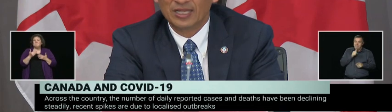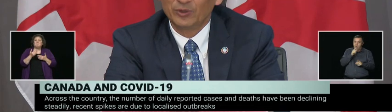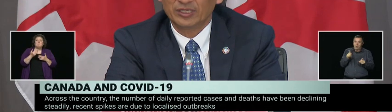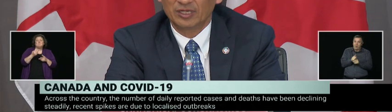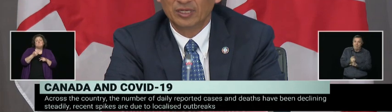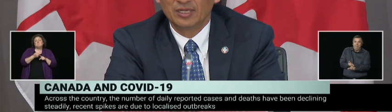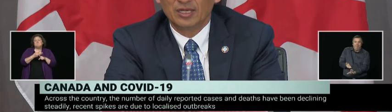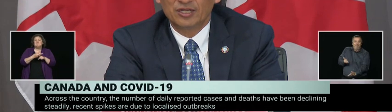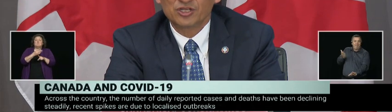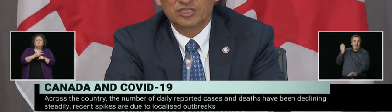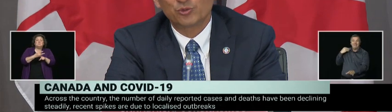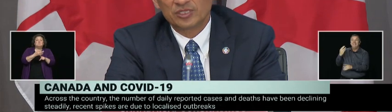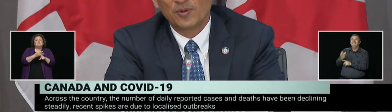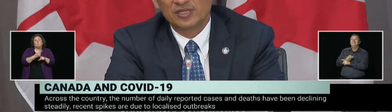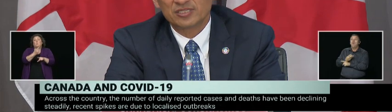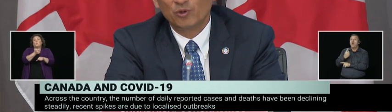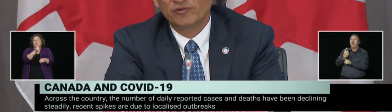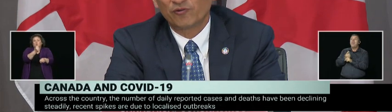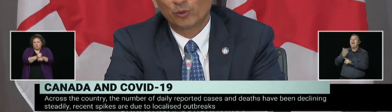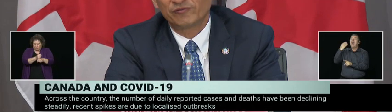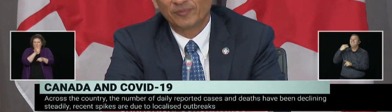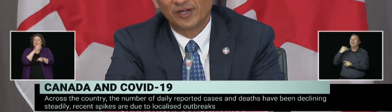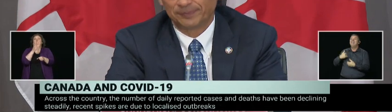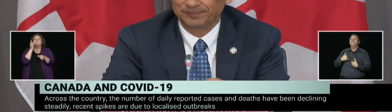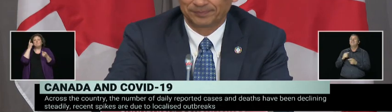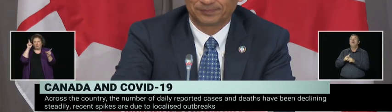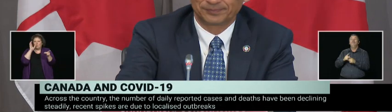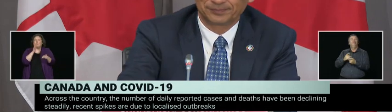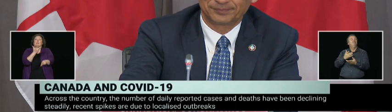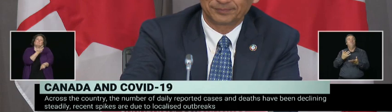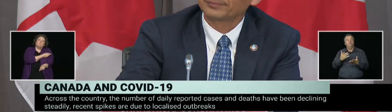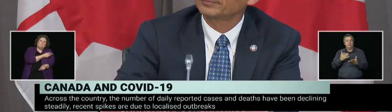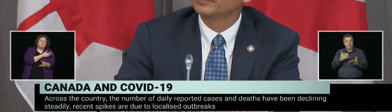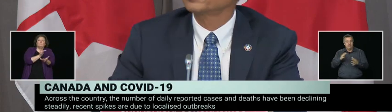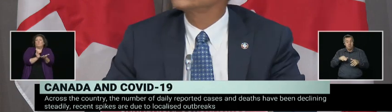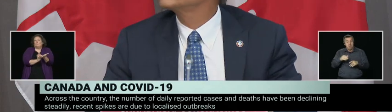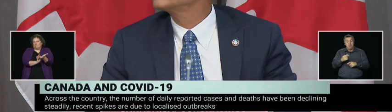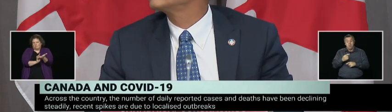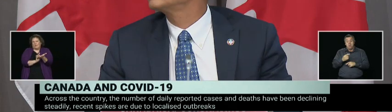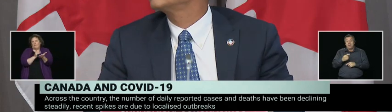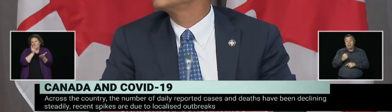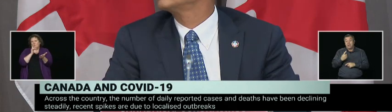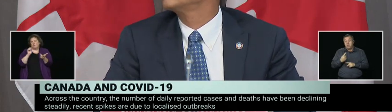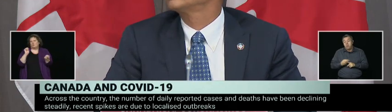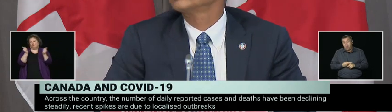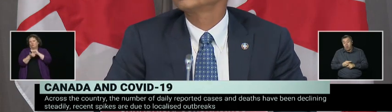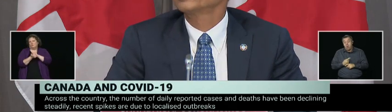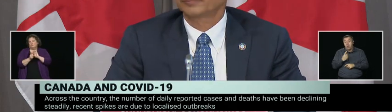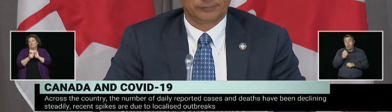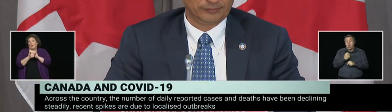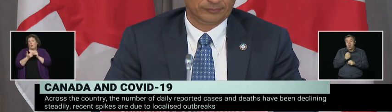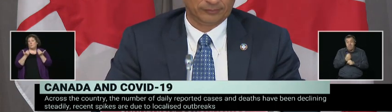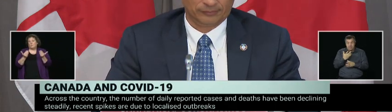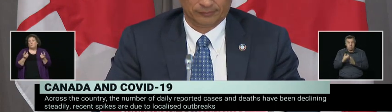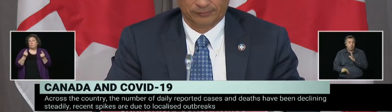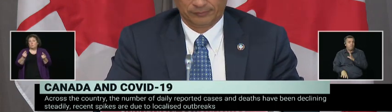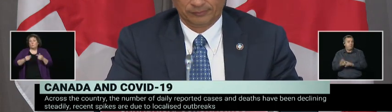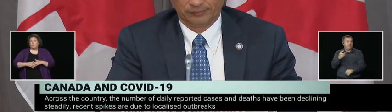vaccines, and then we can adjust our response to moving forward from there. Merci, Dr. Nouveau. Une dernière question, opérateur.